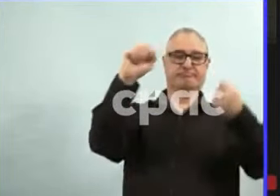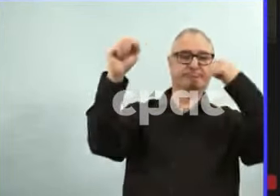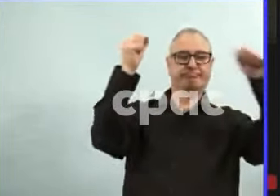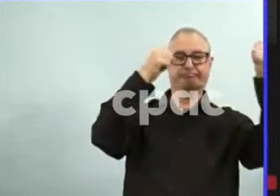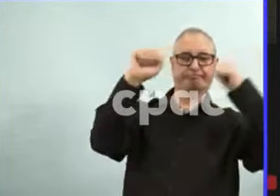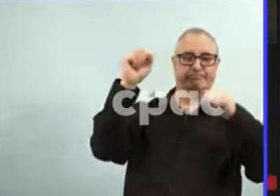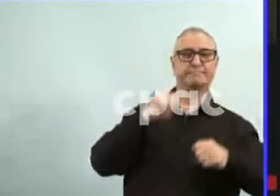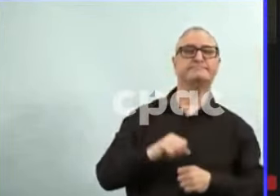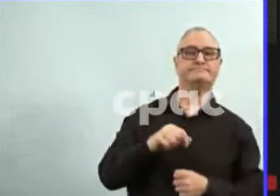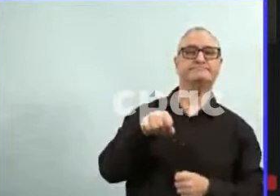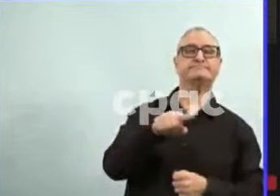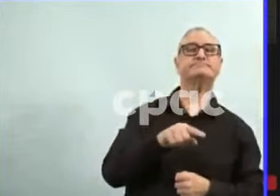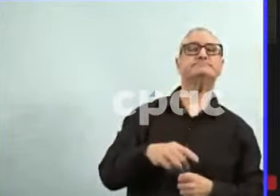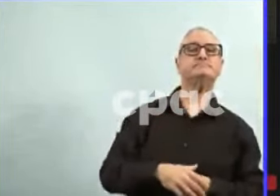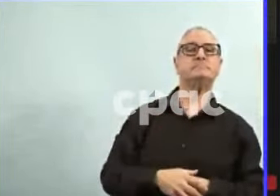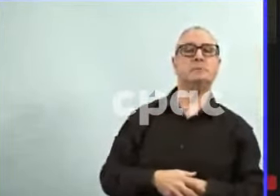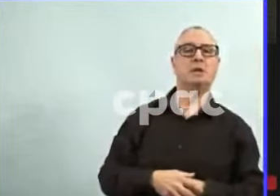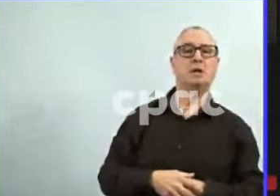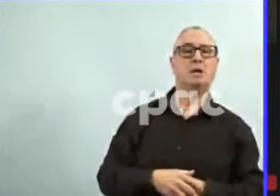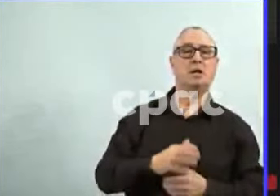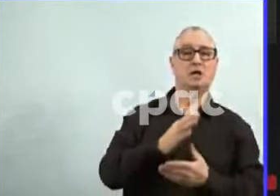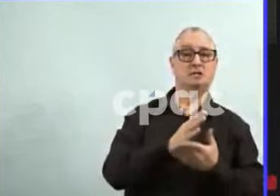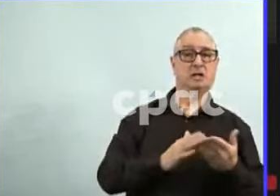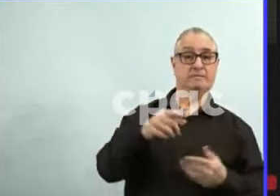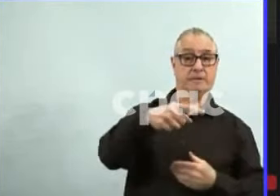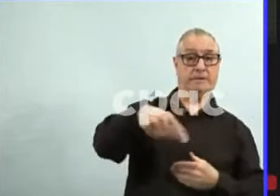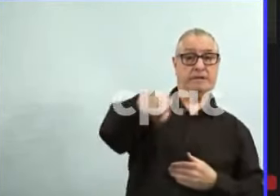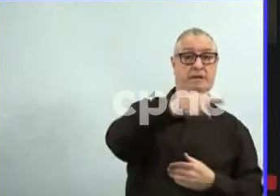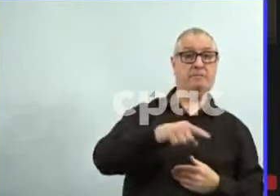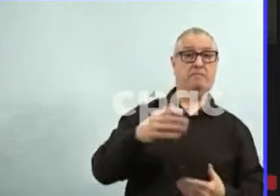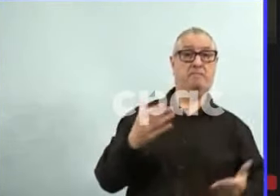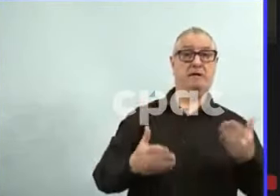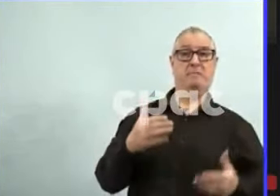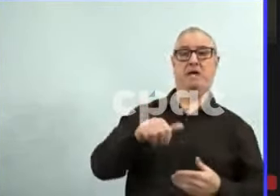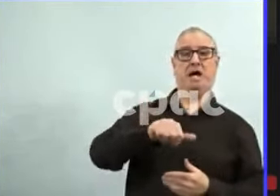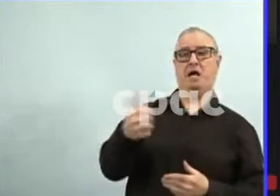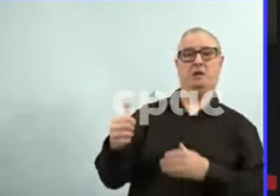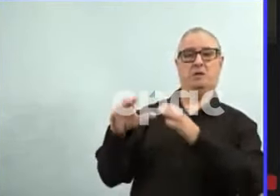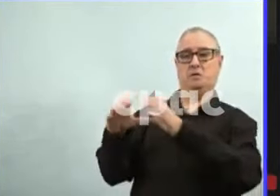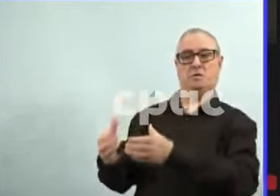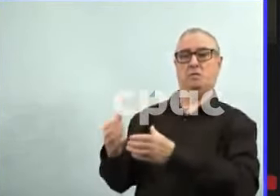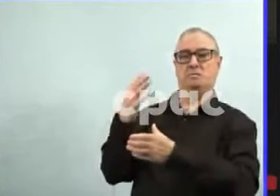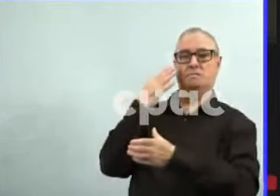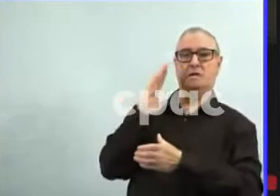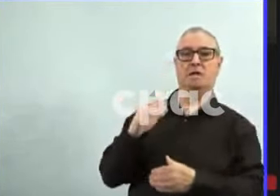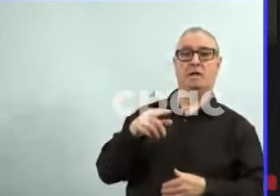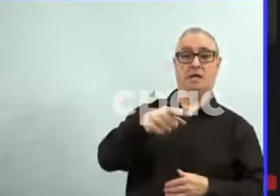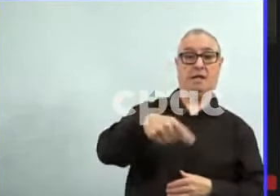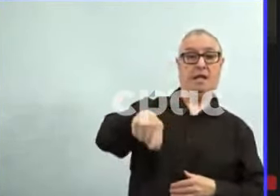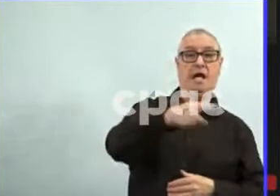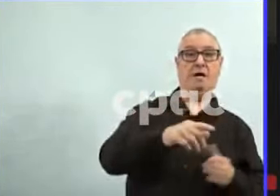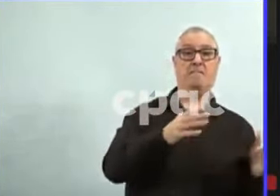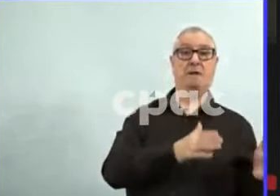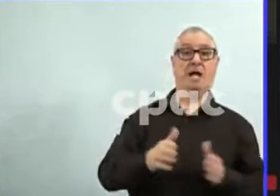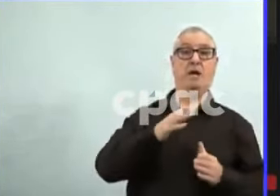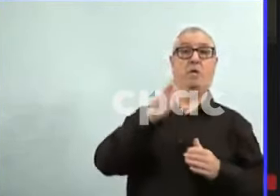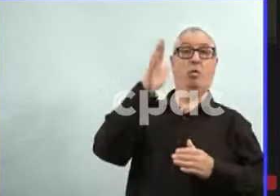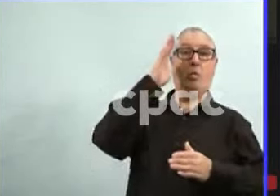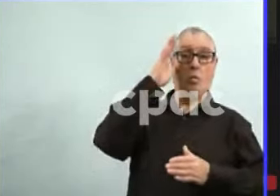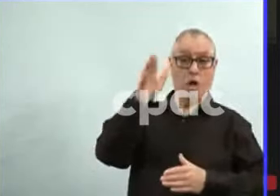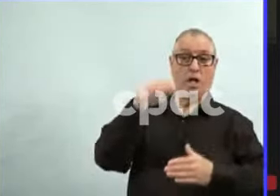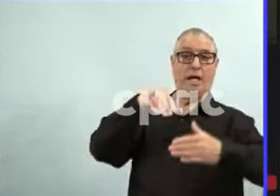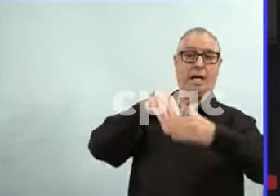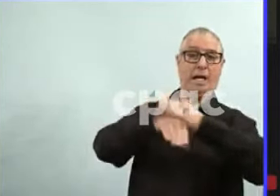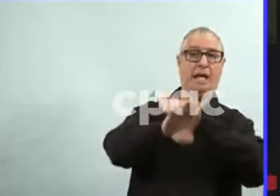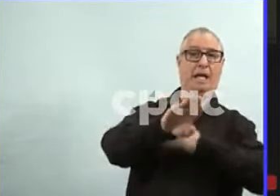some plans for some of these people or perhaps a different group to walk into a Winnipeg mall in the coming